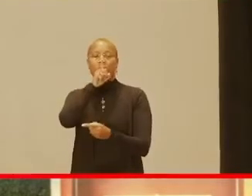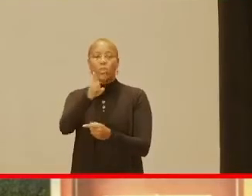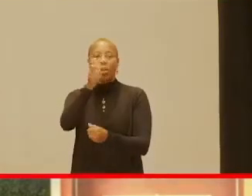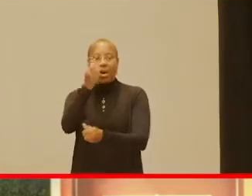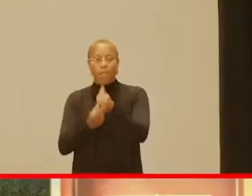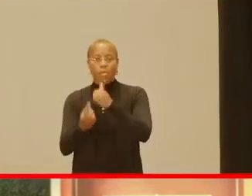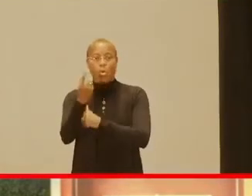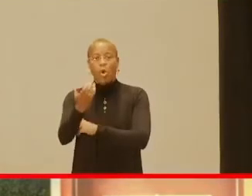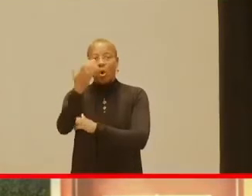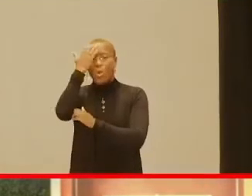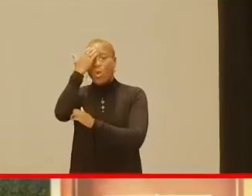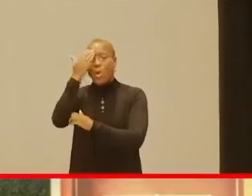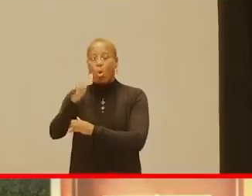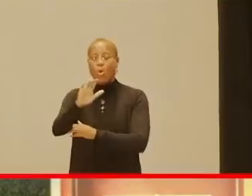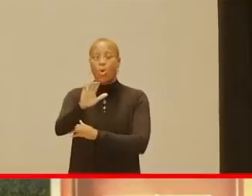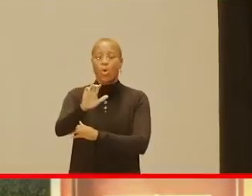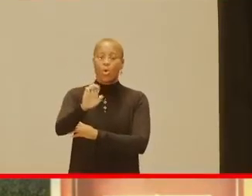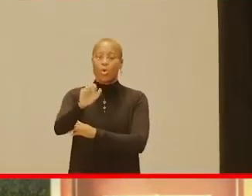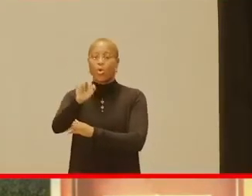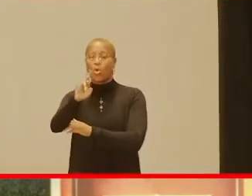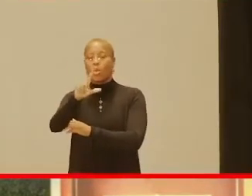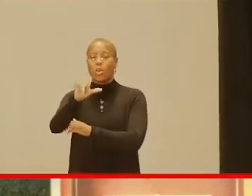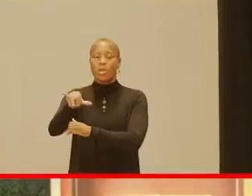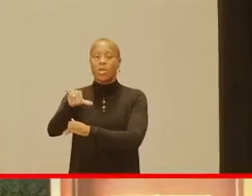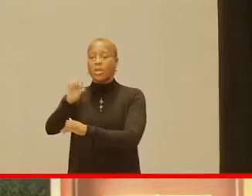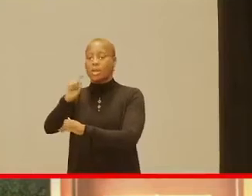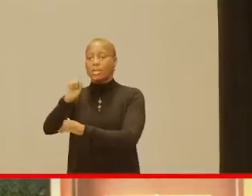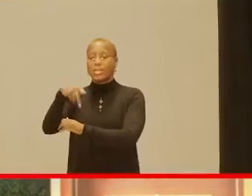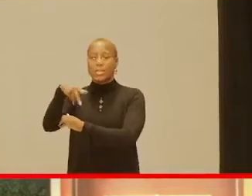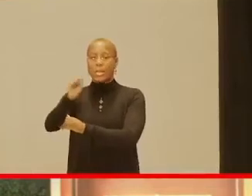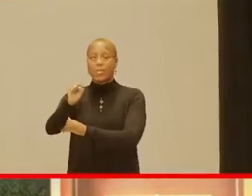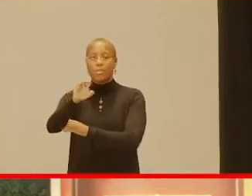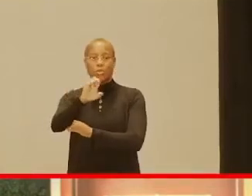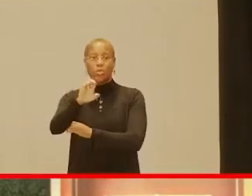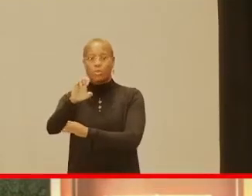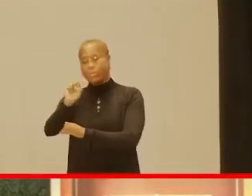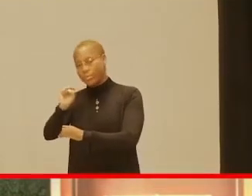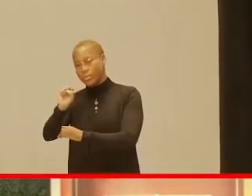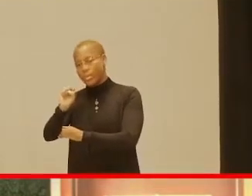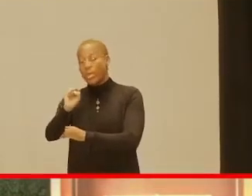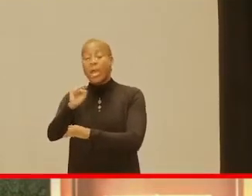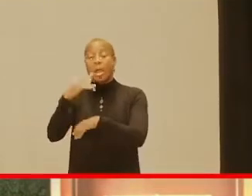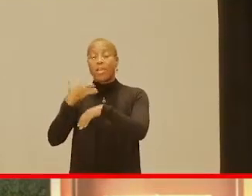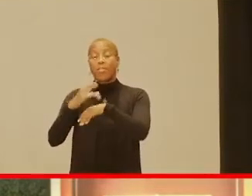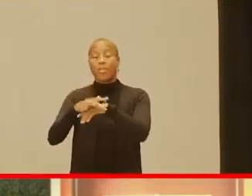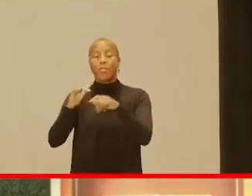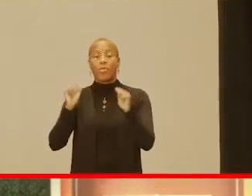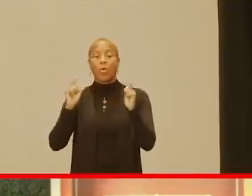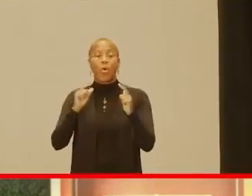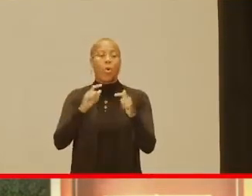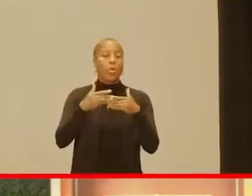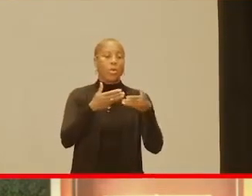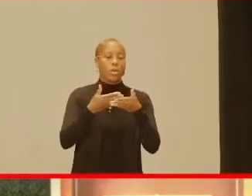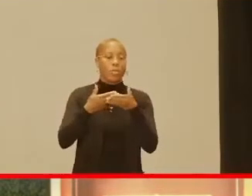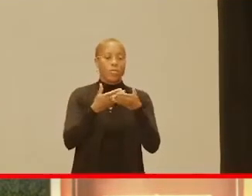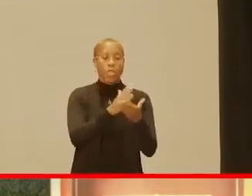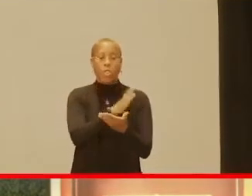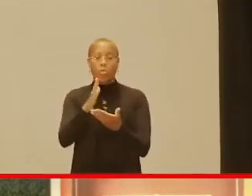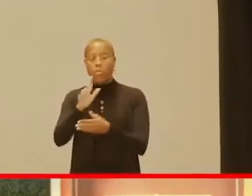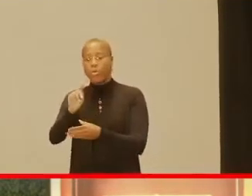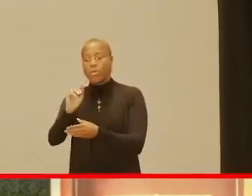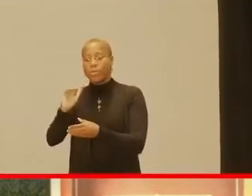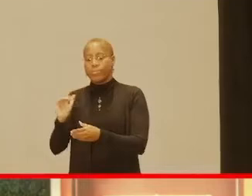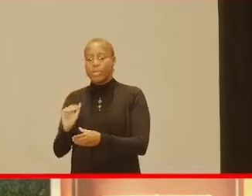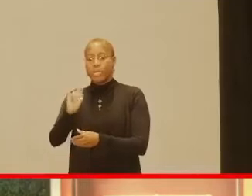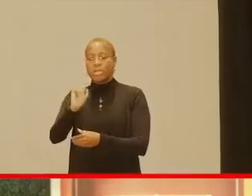is, and it's accessible and available for infants and toddlers in the state of Florida. I'm going to talk a little bit about